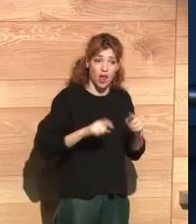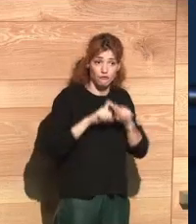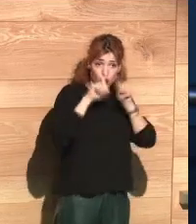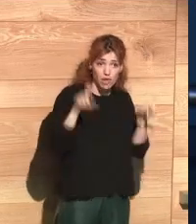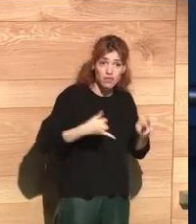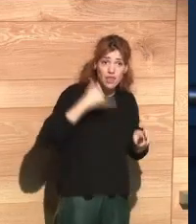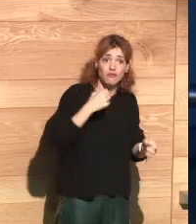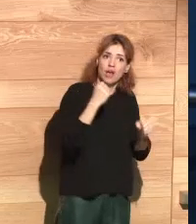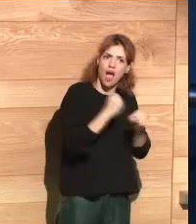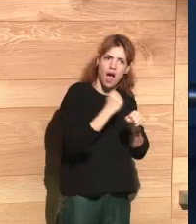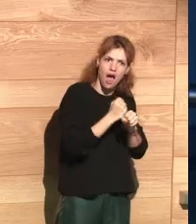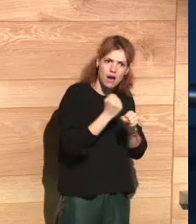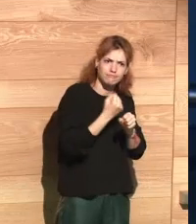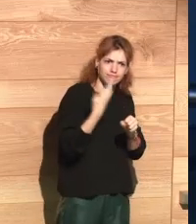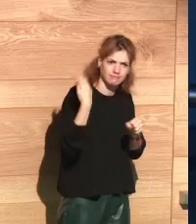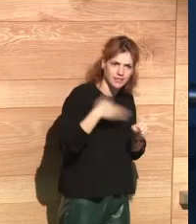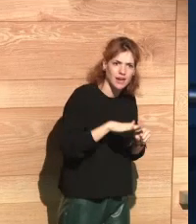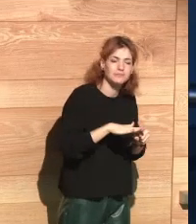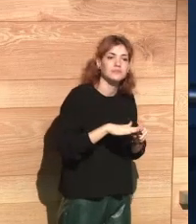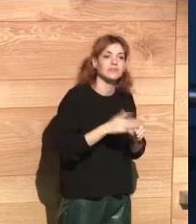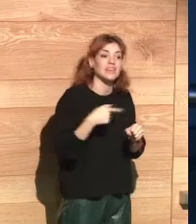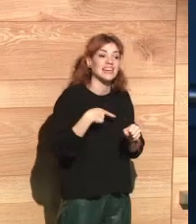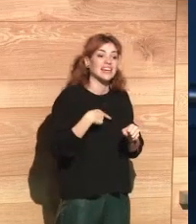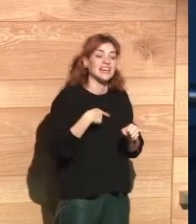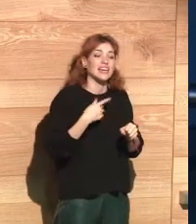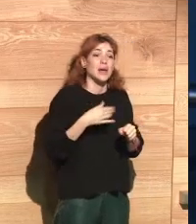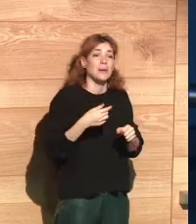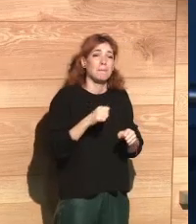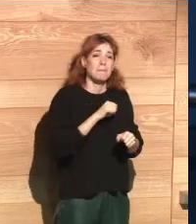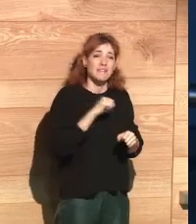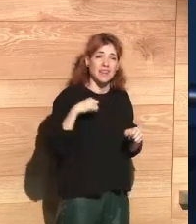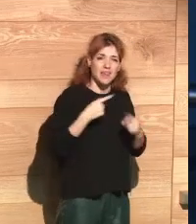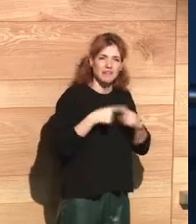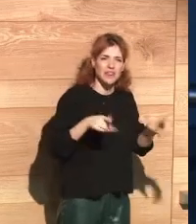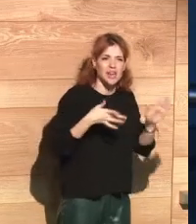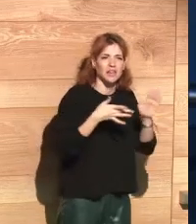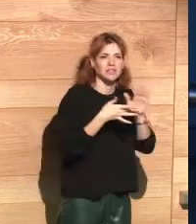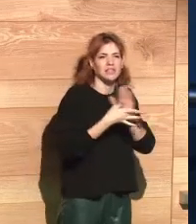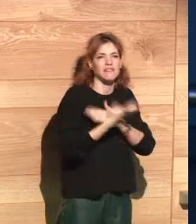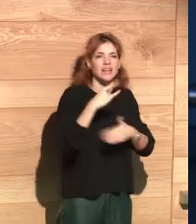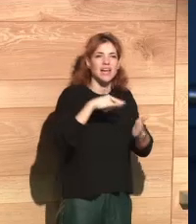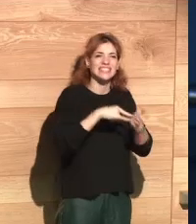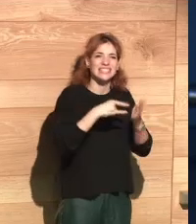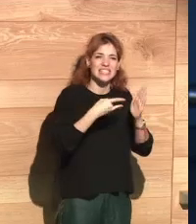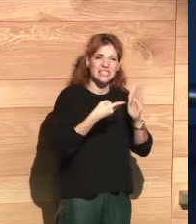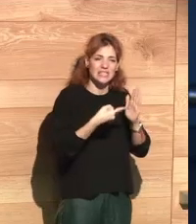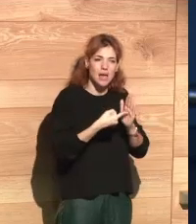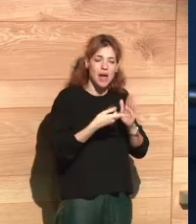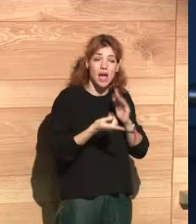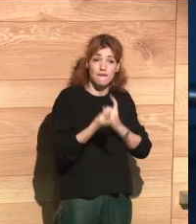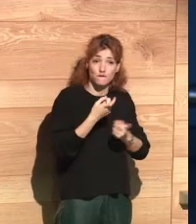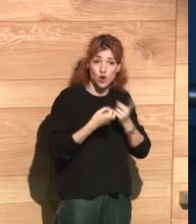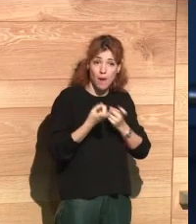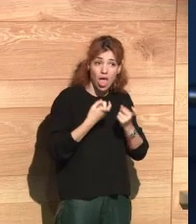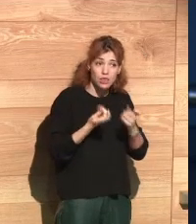the differential privacy is analyzed in this study. This is a